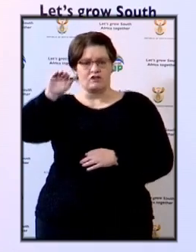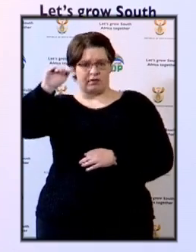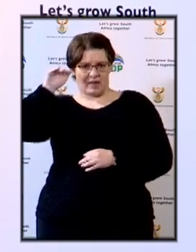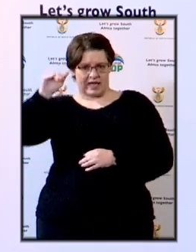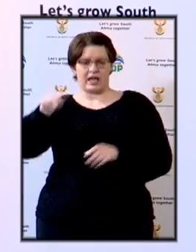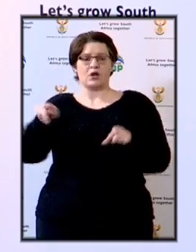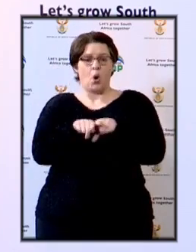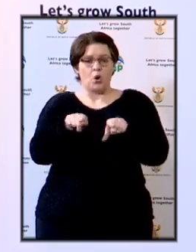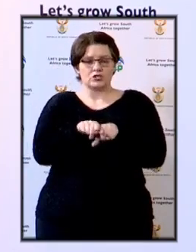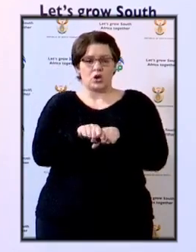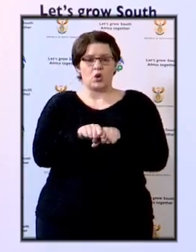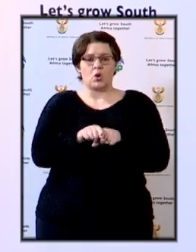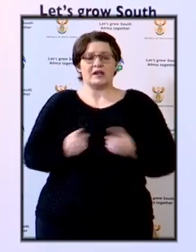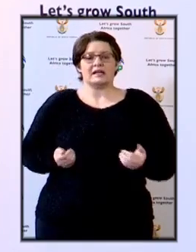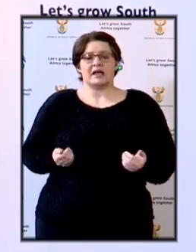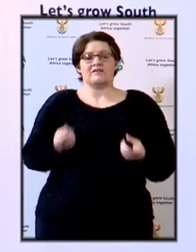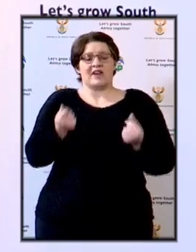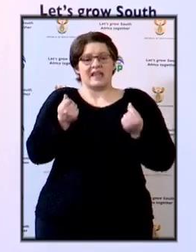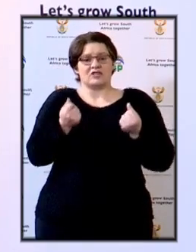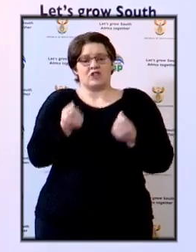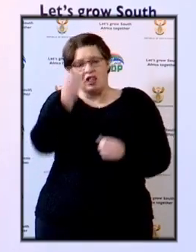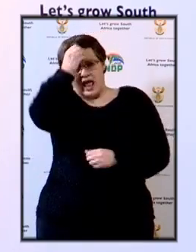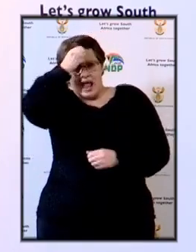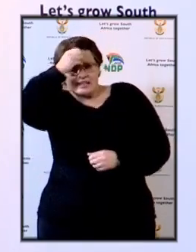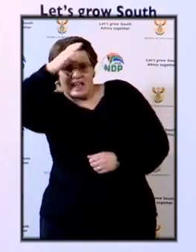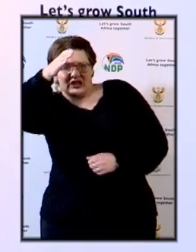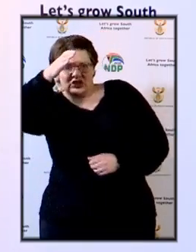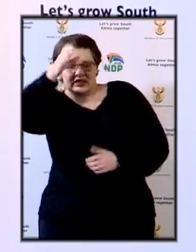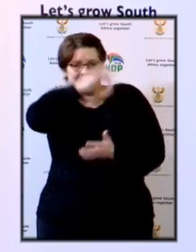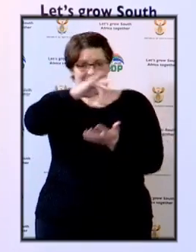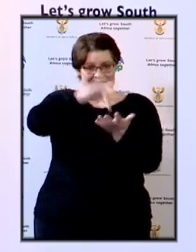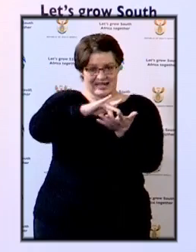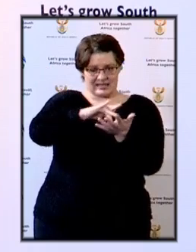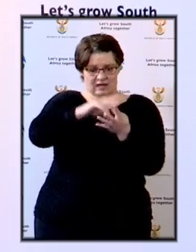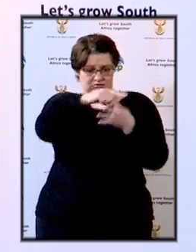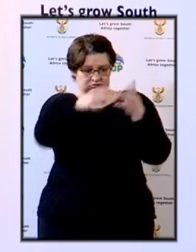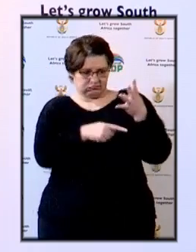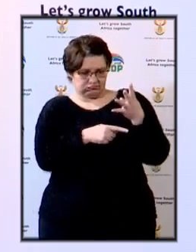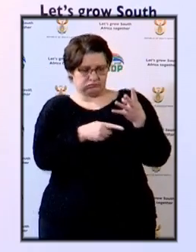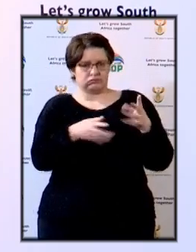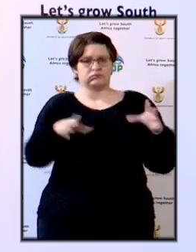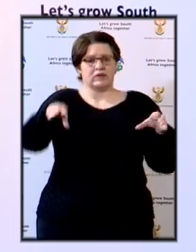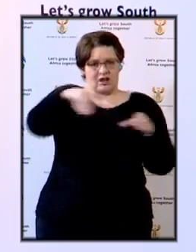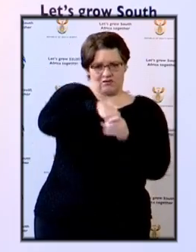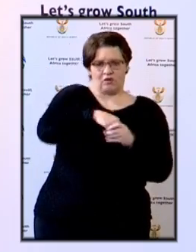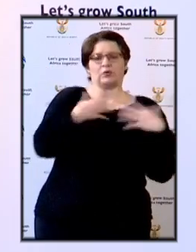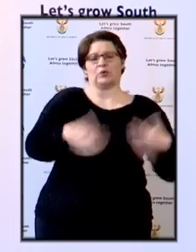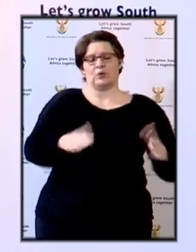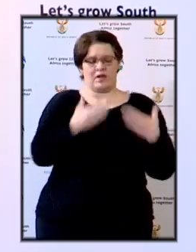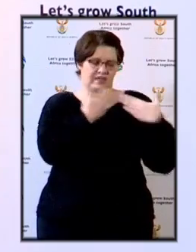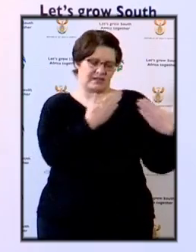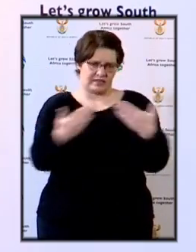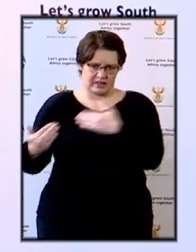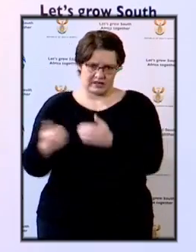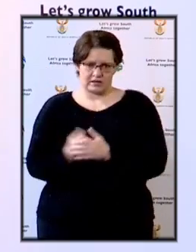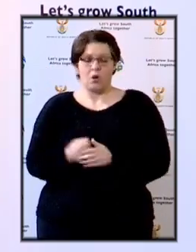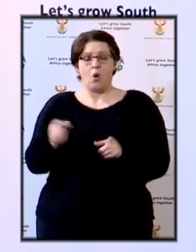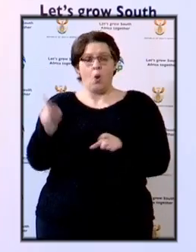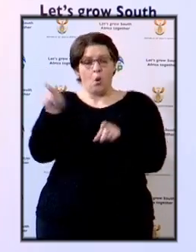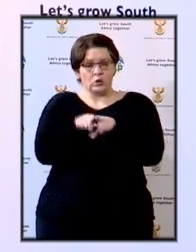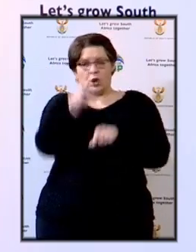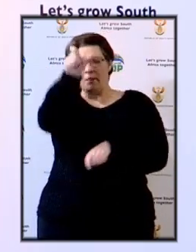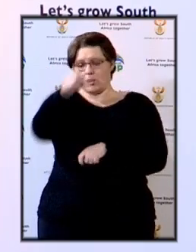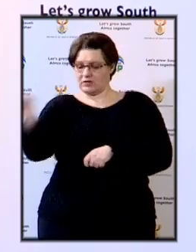as well as the Financial Intelligence Center that have played a role. We would also like to thank the